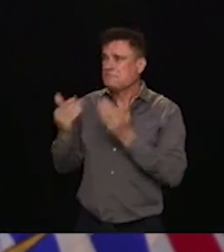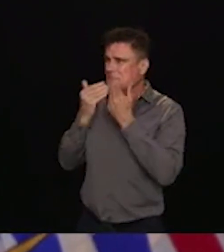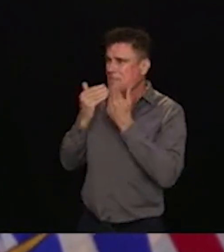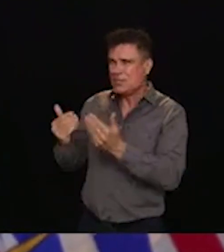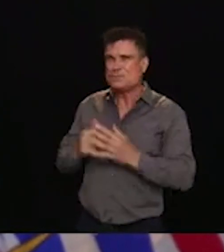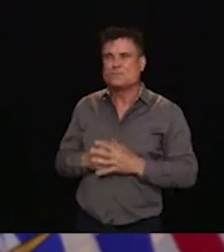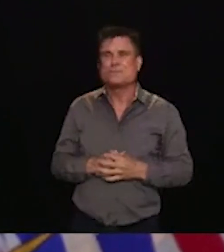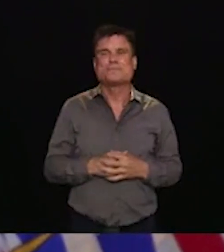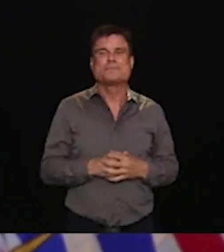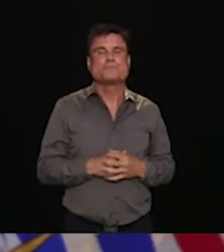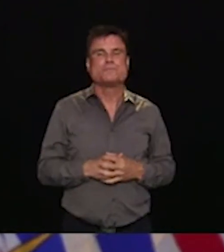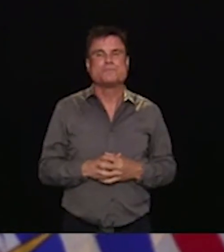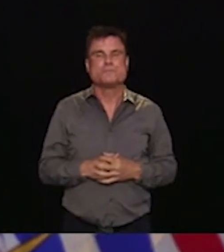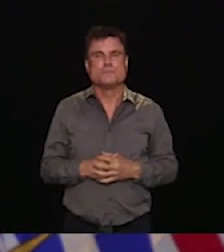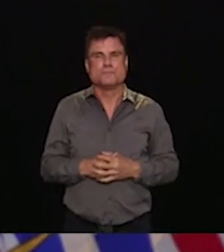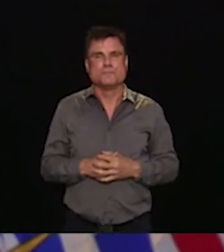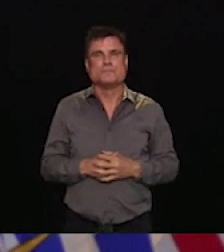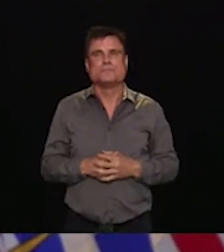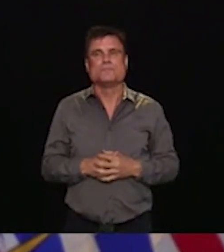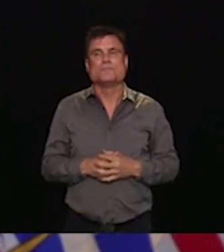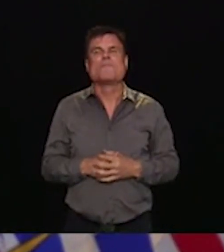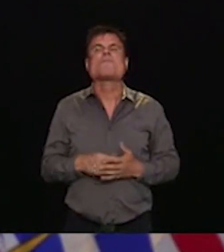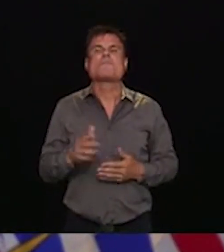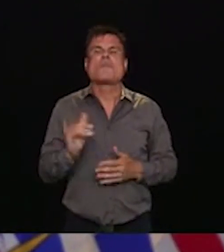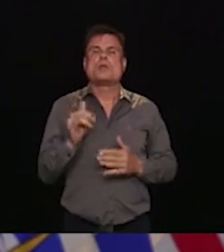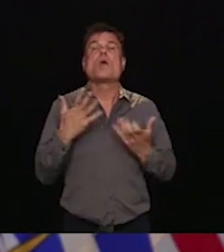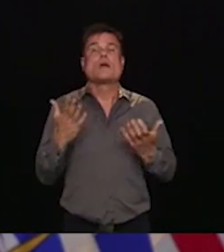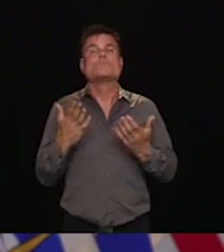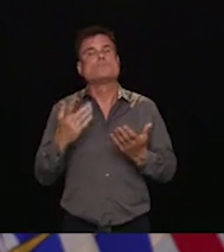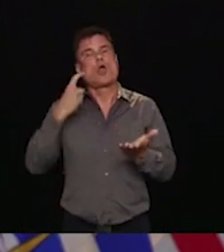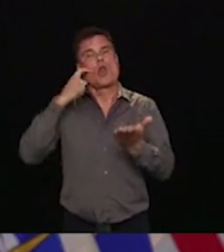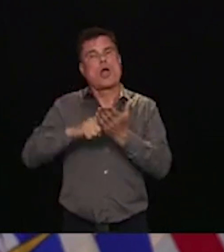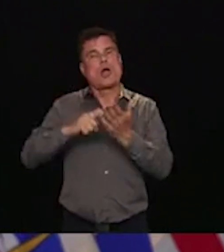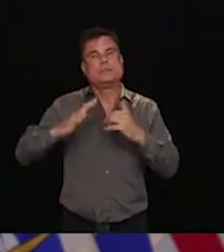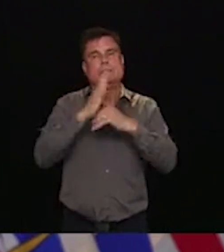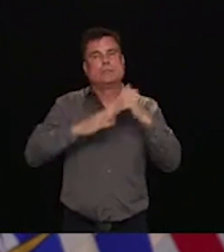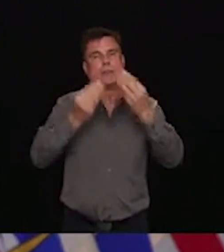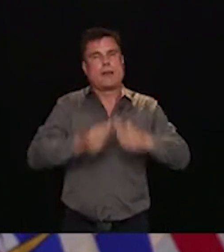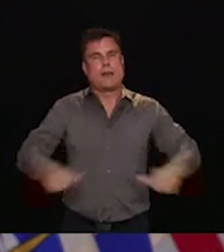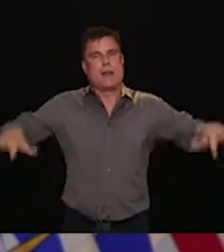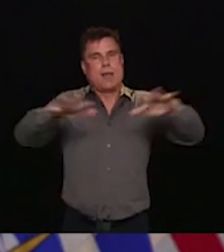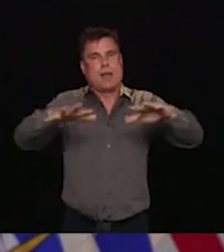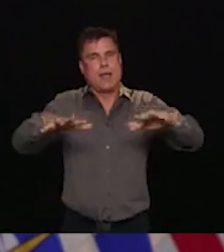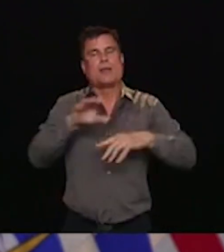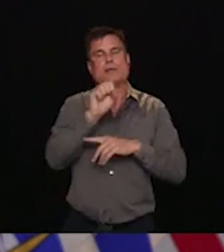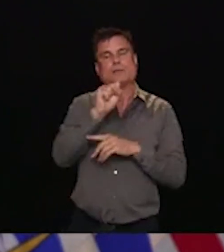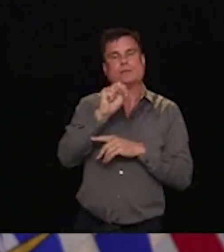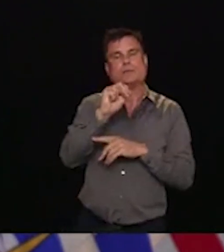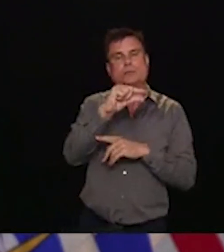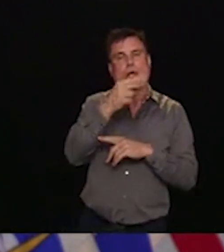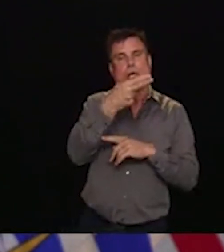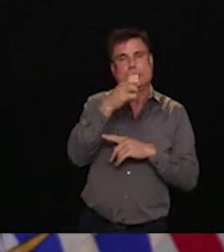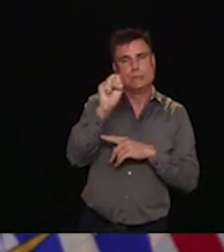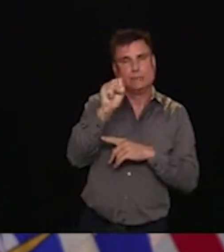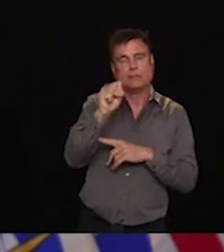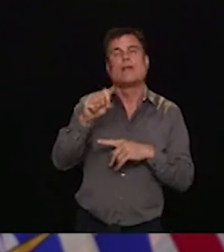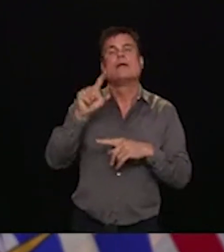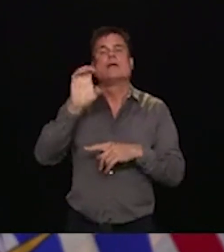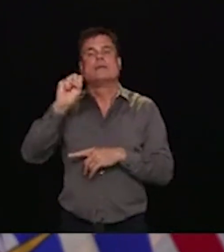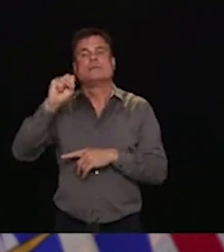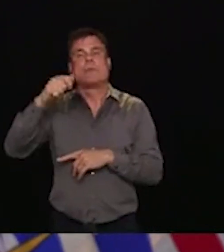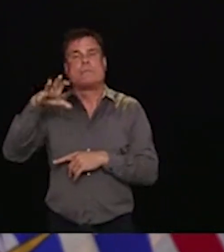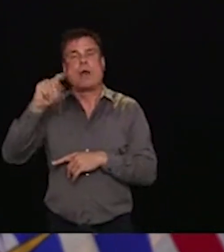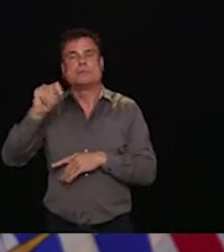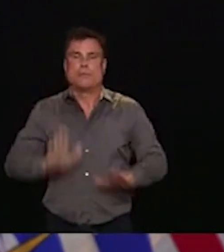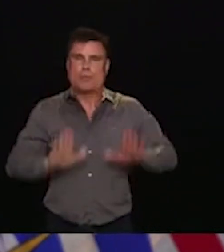territory of Lekwungen-speaking peoples in the Songhees and Esquimalt nations. We do absolutely understand the